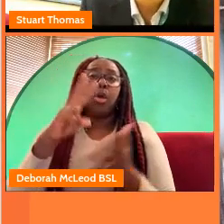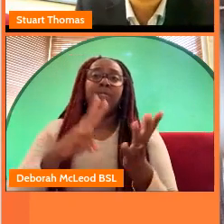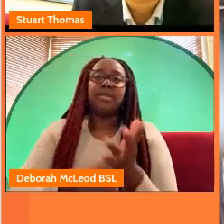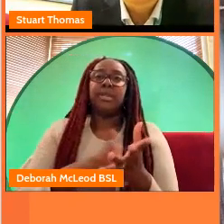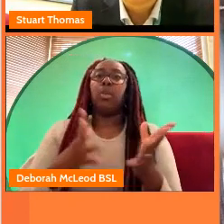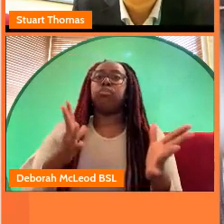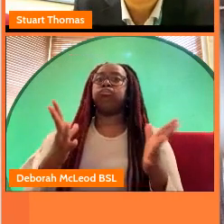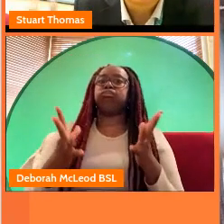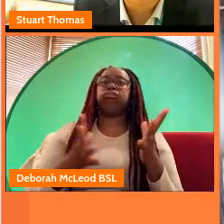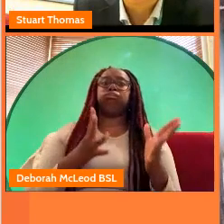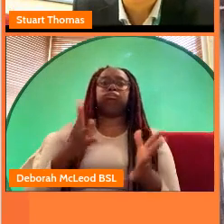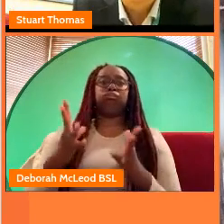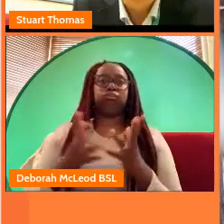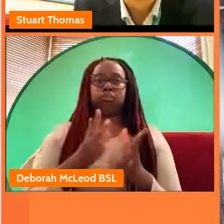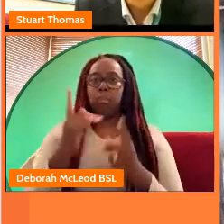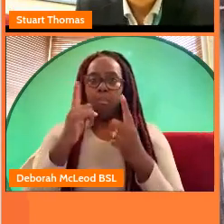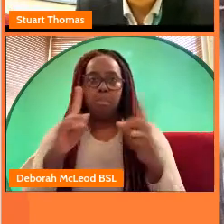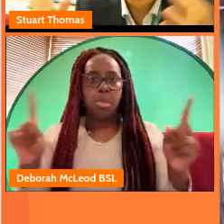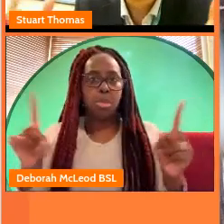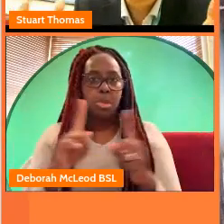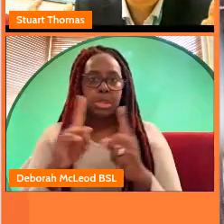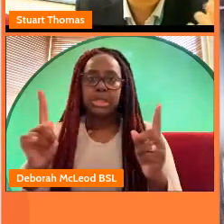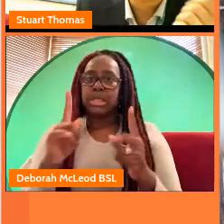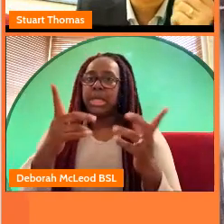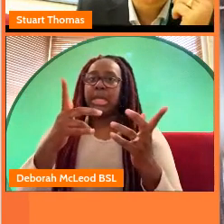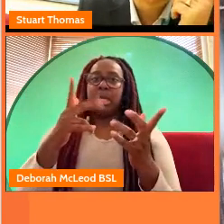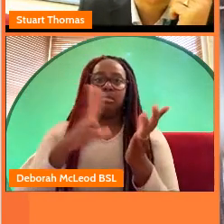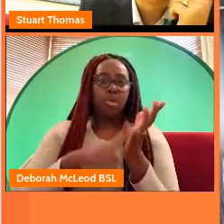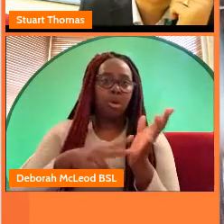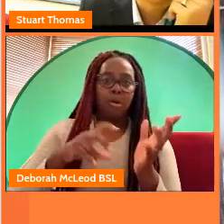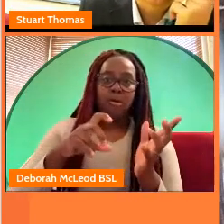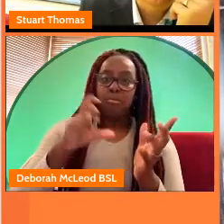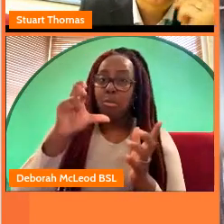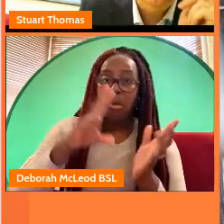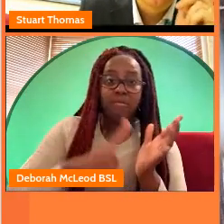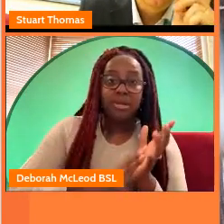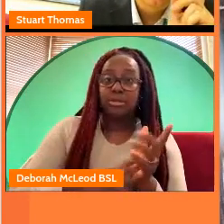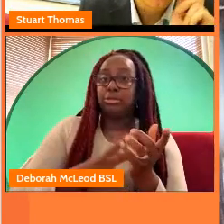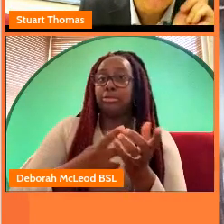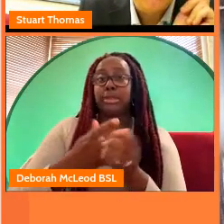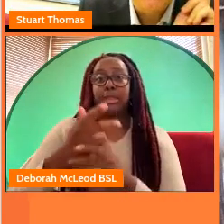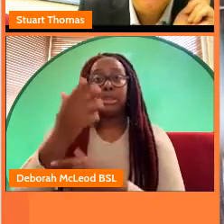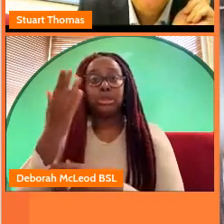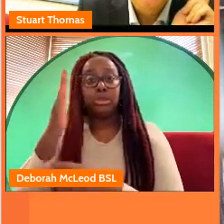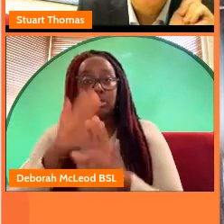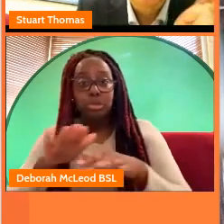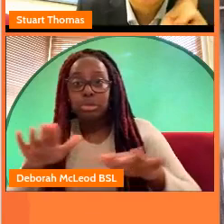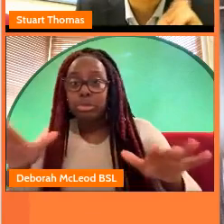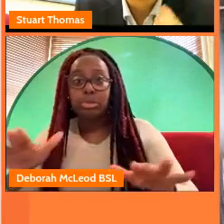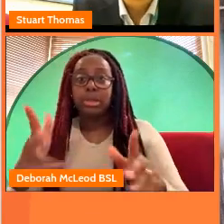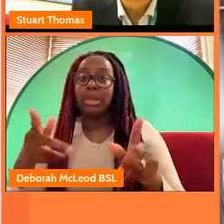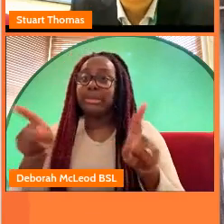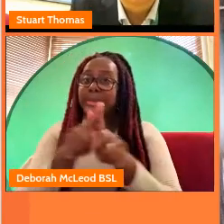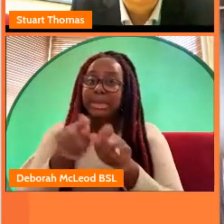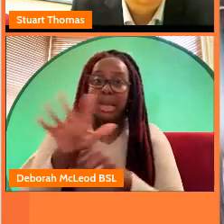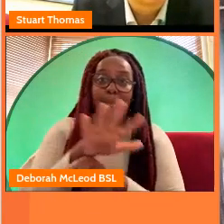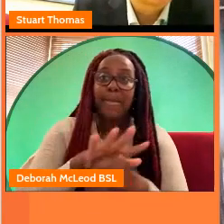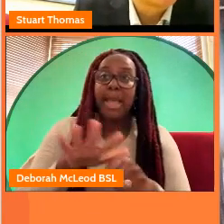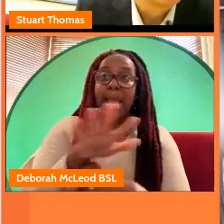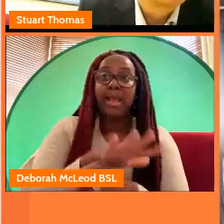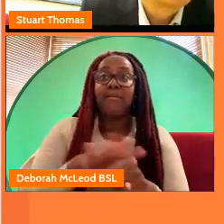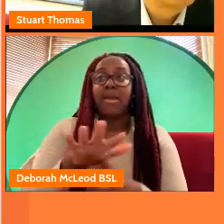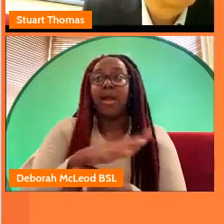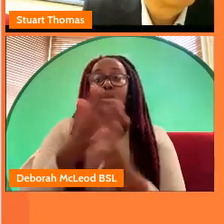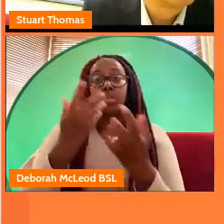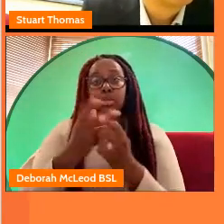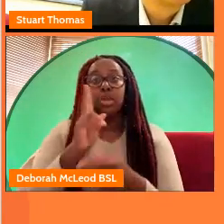coventry the whole thing the music's from coventry loads of the extras of kids from schools in coventry and hopefully uh i'll be able to play you a clip of